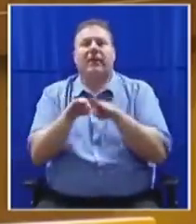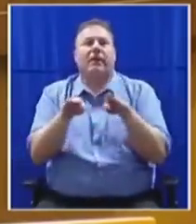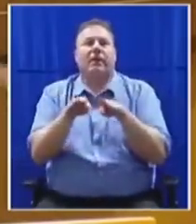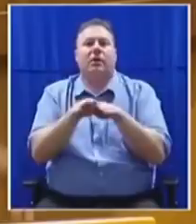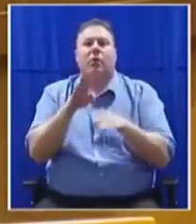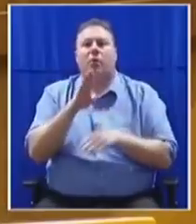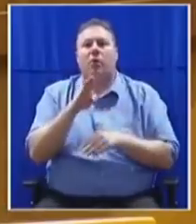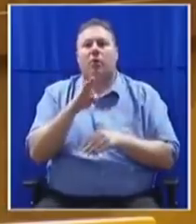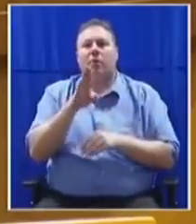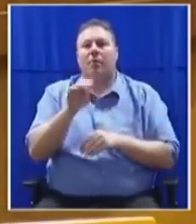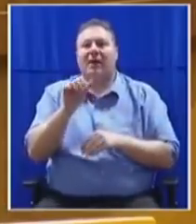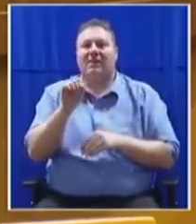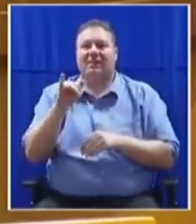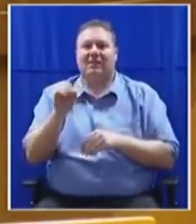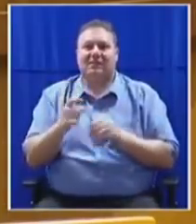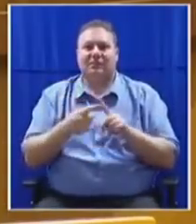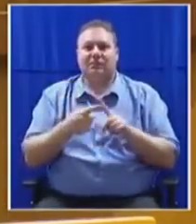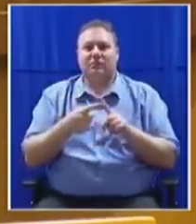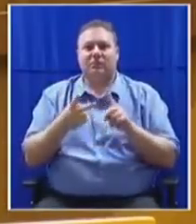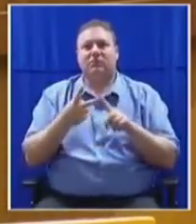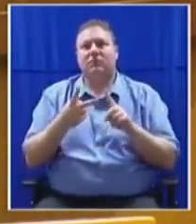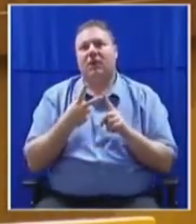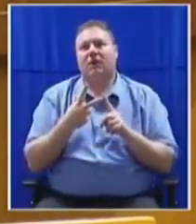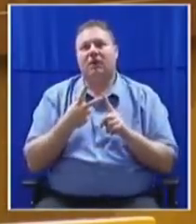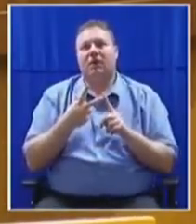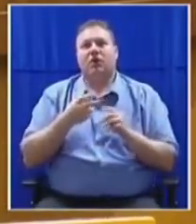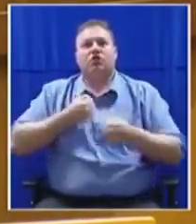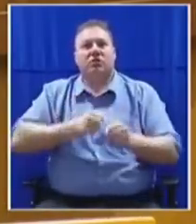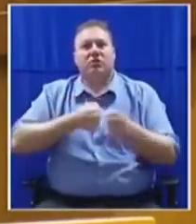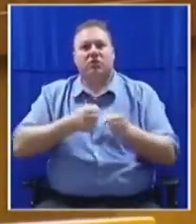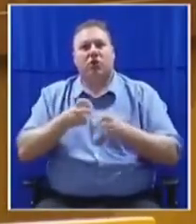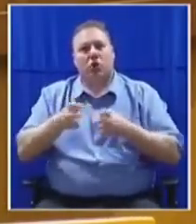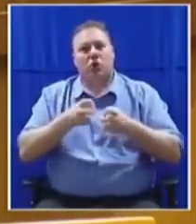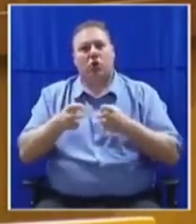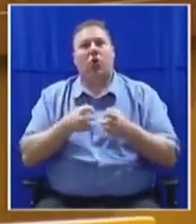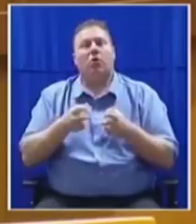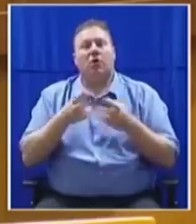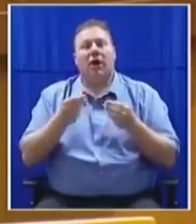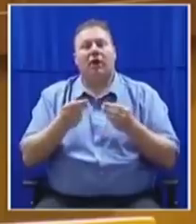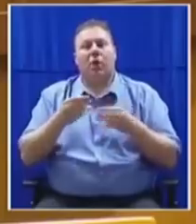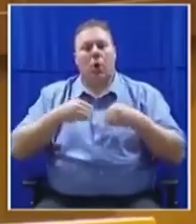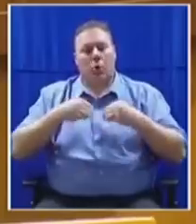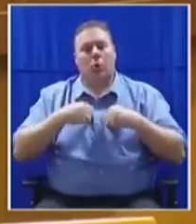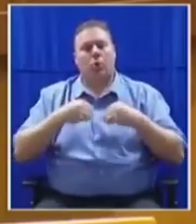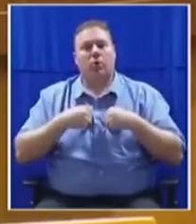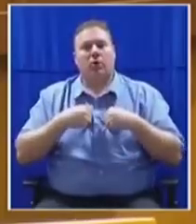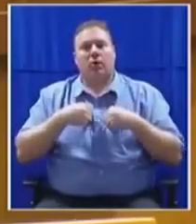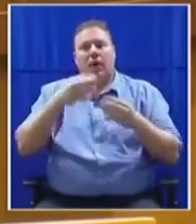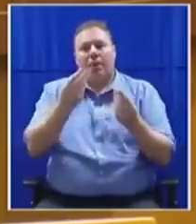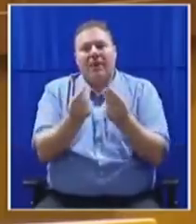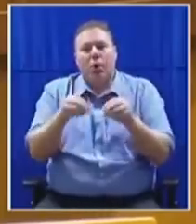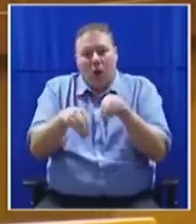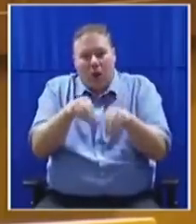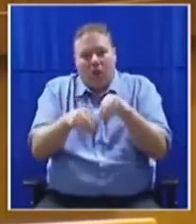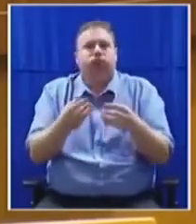Two is that South Africa should gain strategic control and ownership of our mineral resources. Because the majority of our mineral